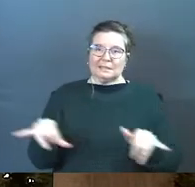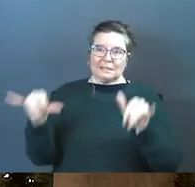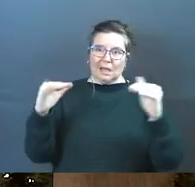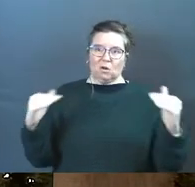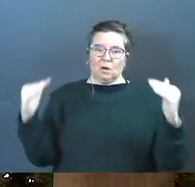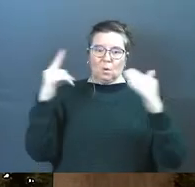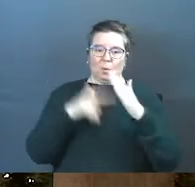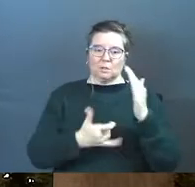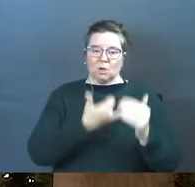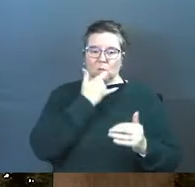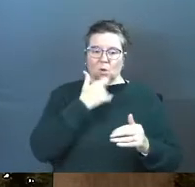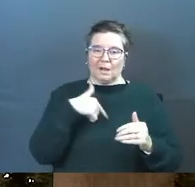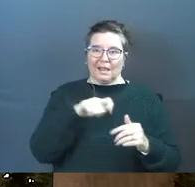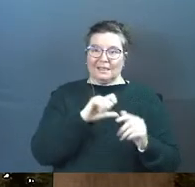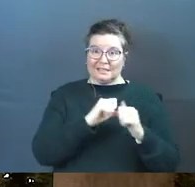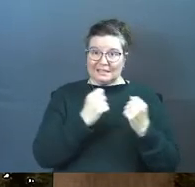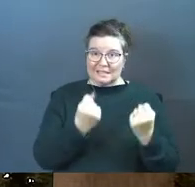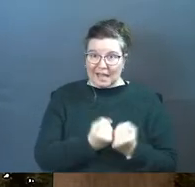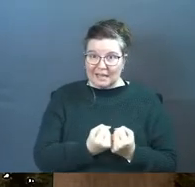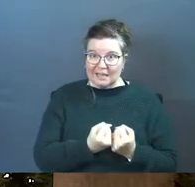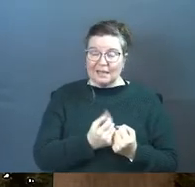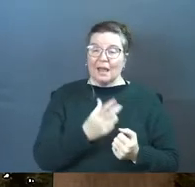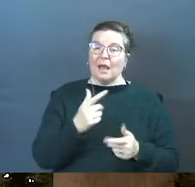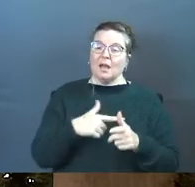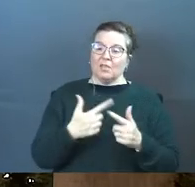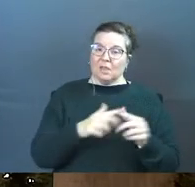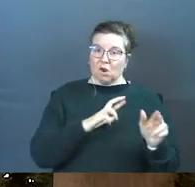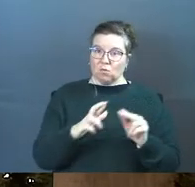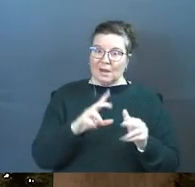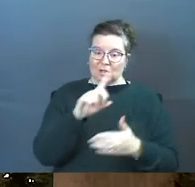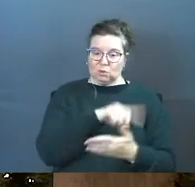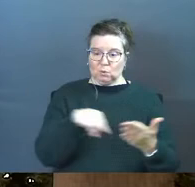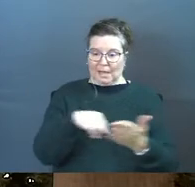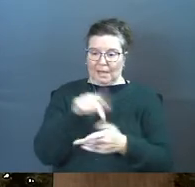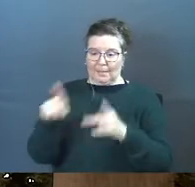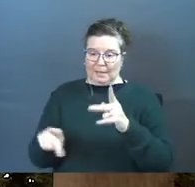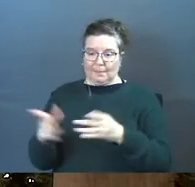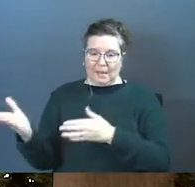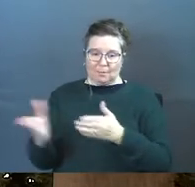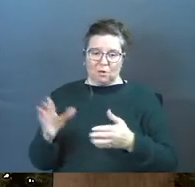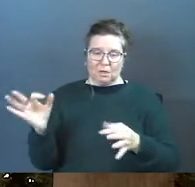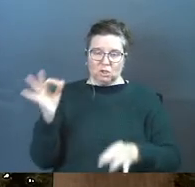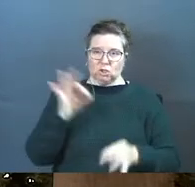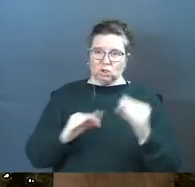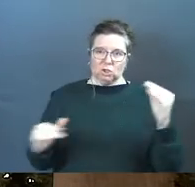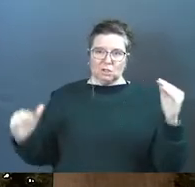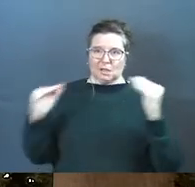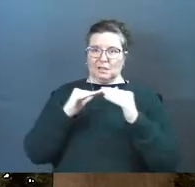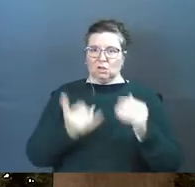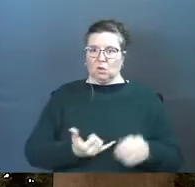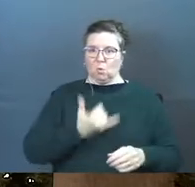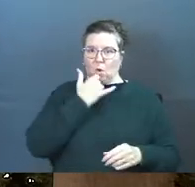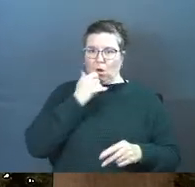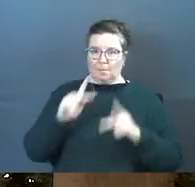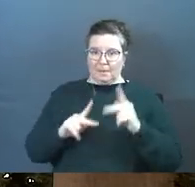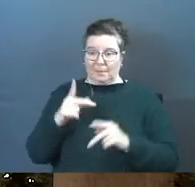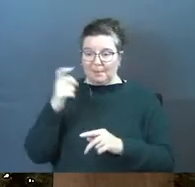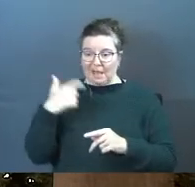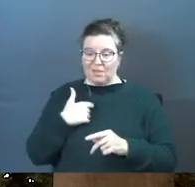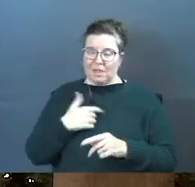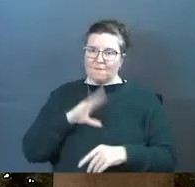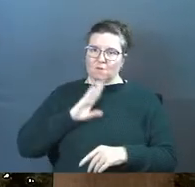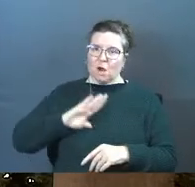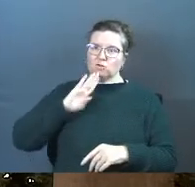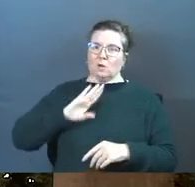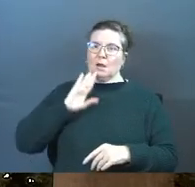against what's gone wrong in this society. And they're ready and cancel people and bring justice against the wrongdoers because they're